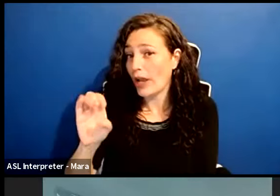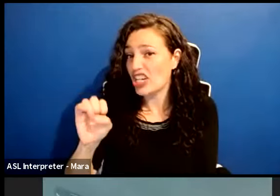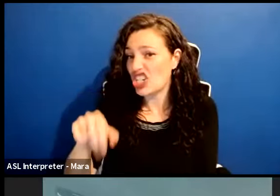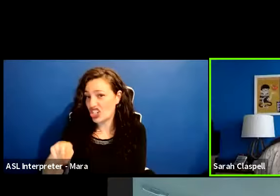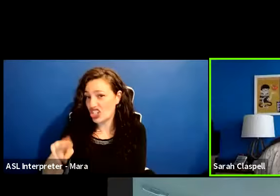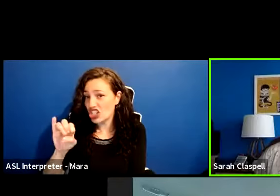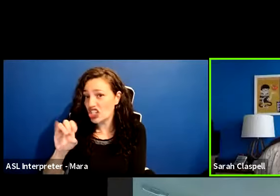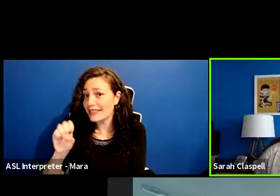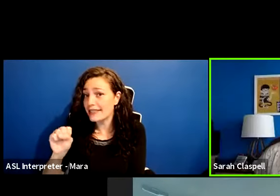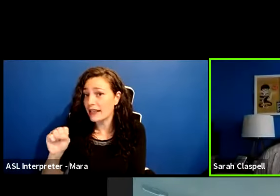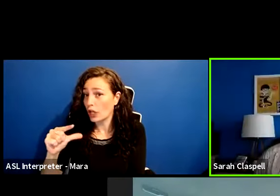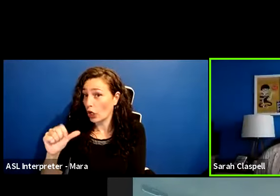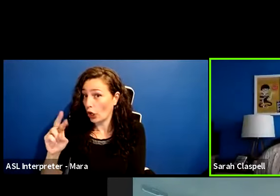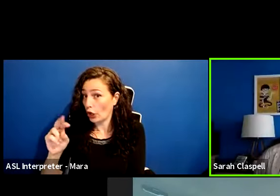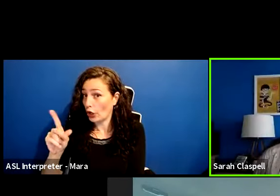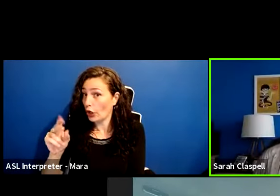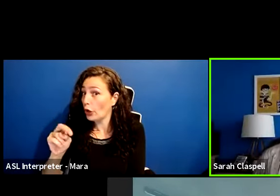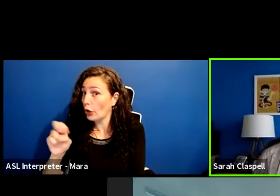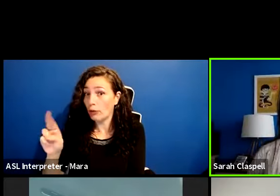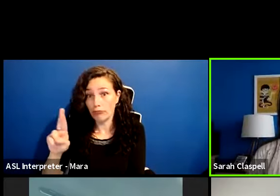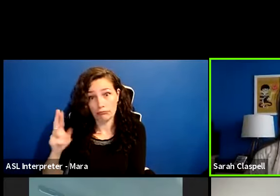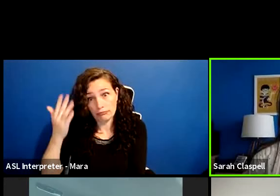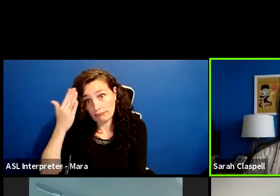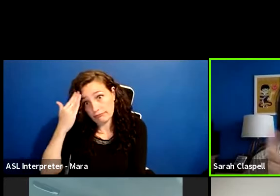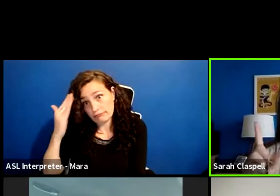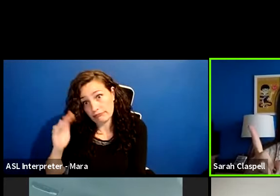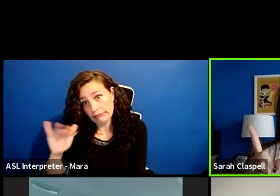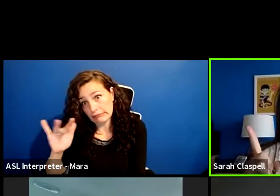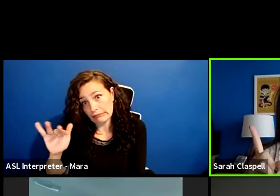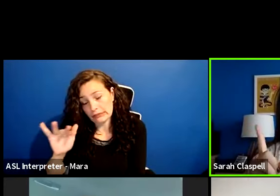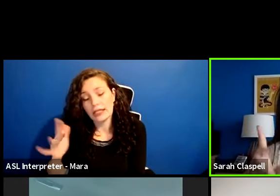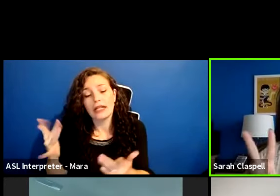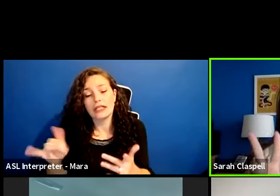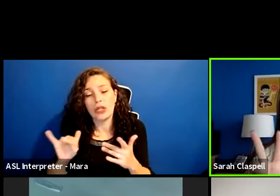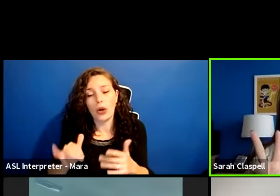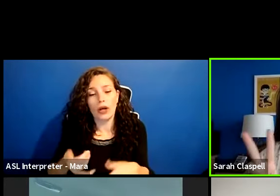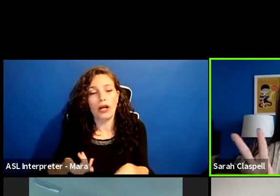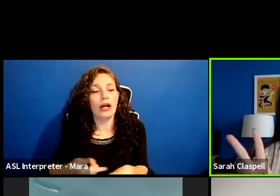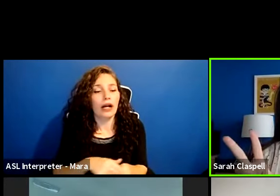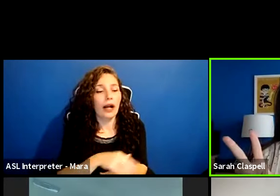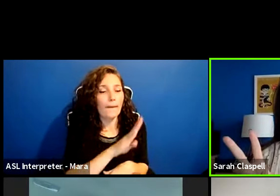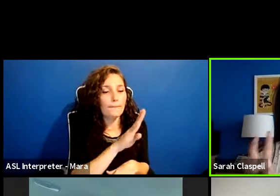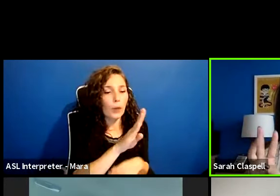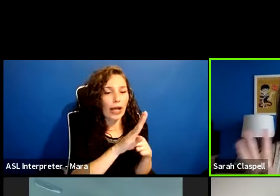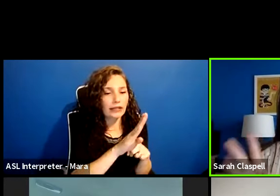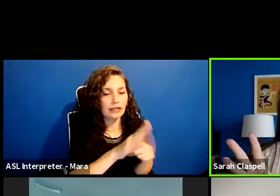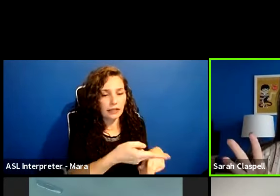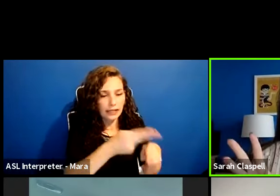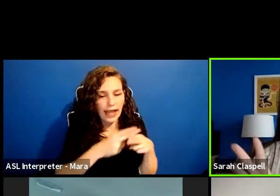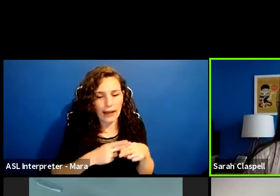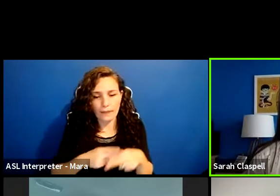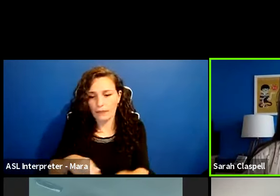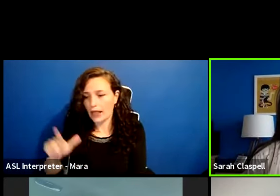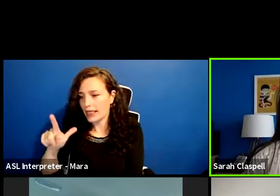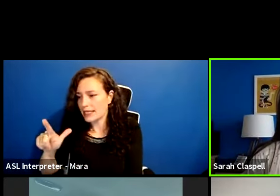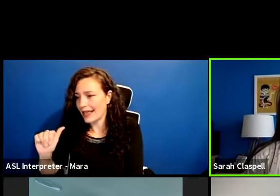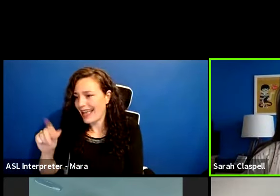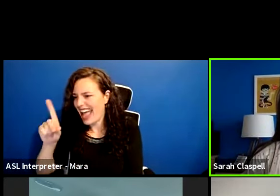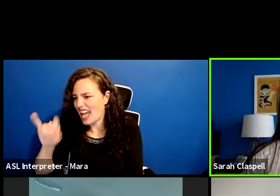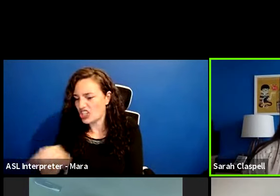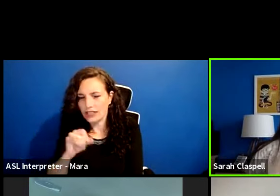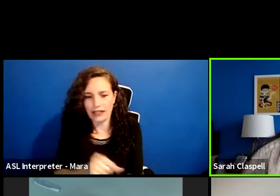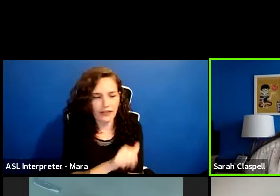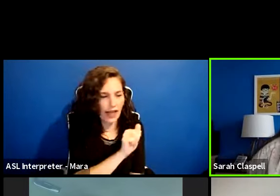is, oops, that's the wrong thing. Brent is going to give us a name. Lisa will give us an adjective. Al will give us